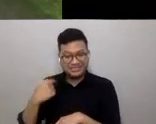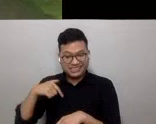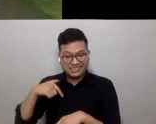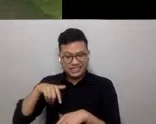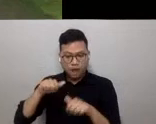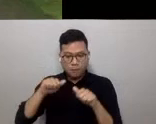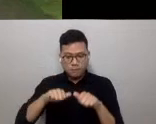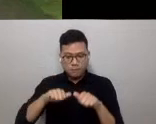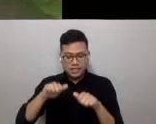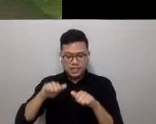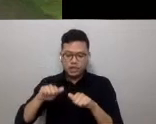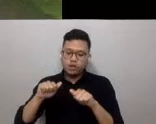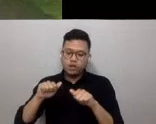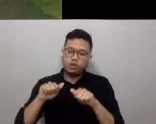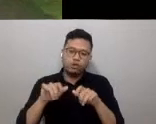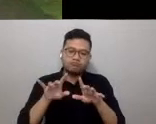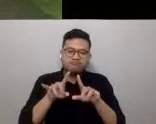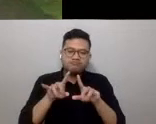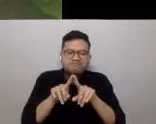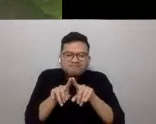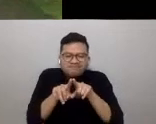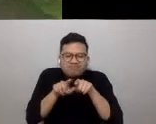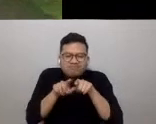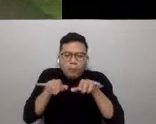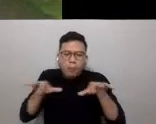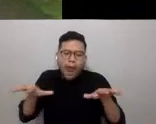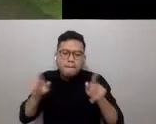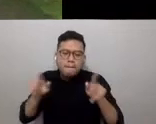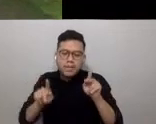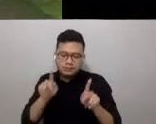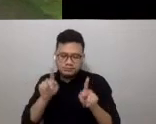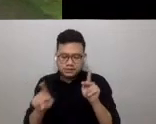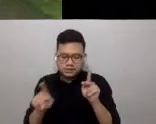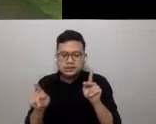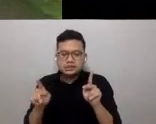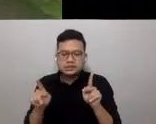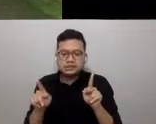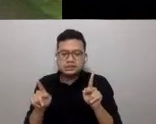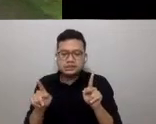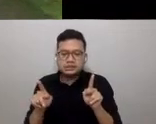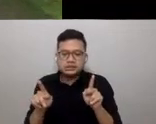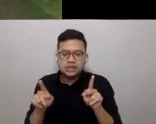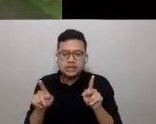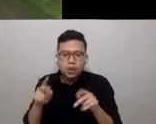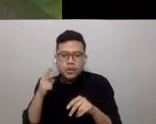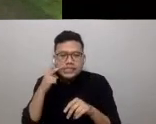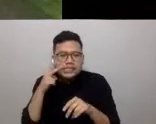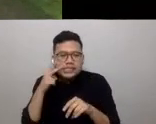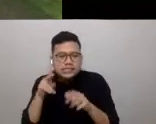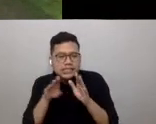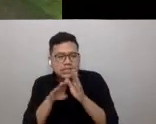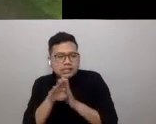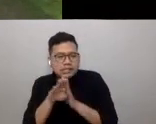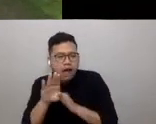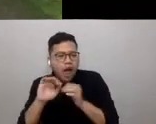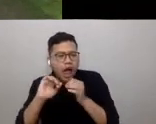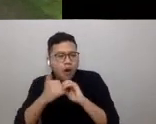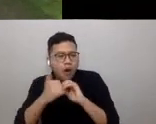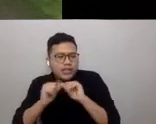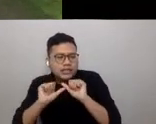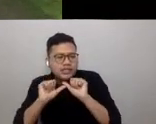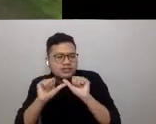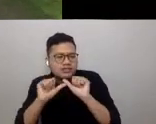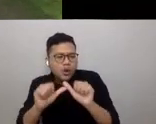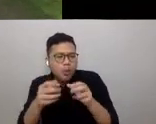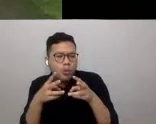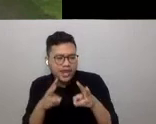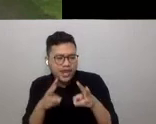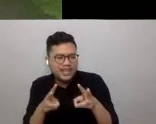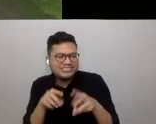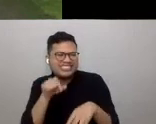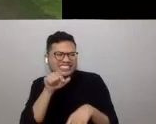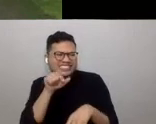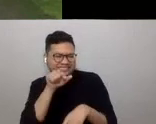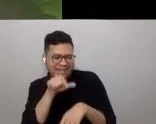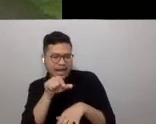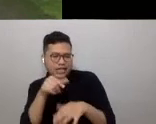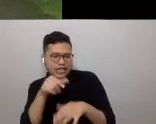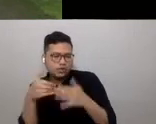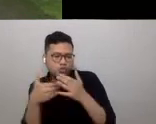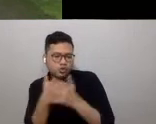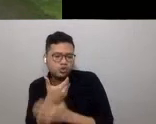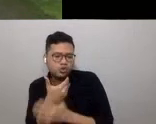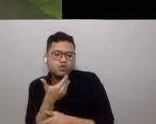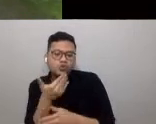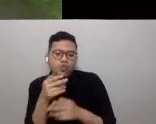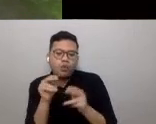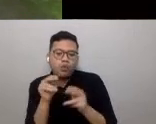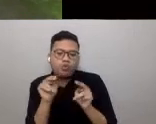decentralise or effectively look at our developments in a more self-sustaining way has become the new normal. During